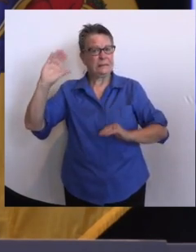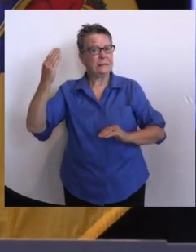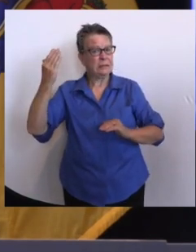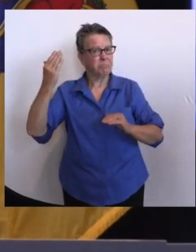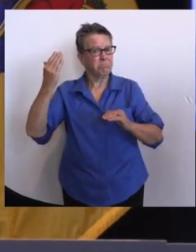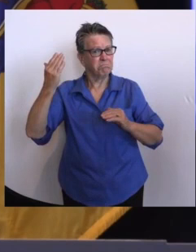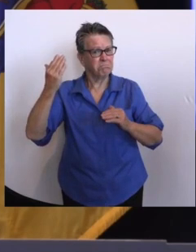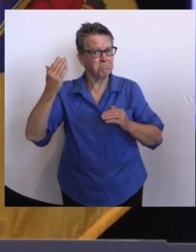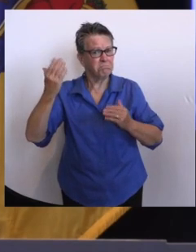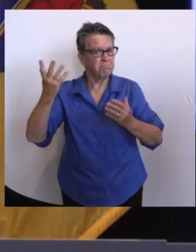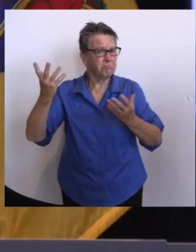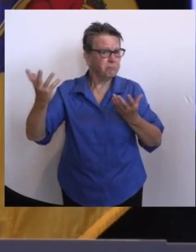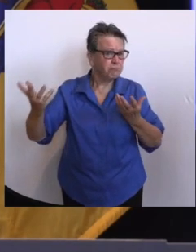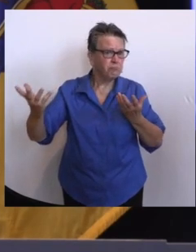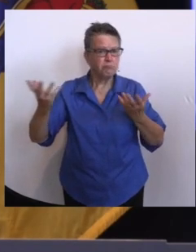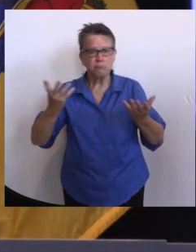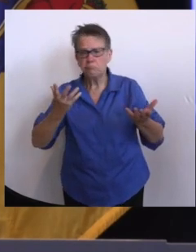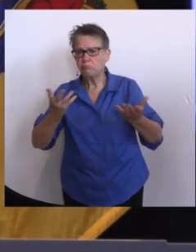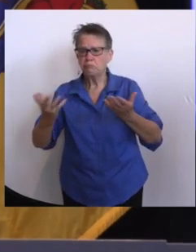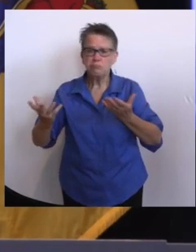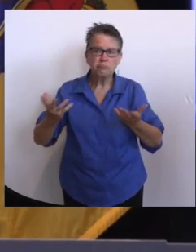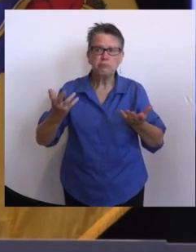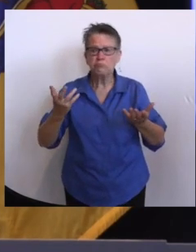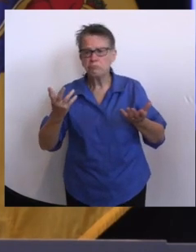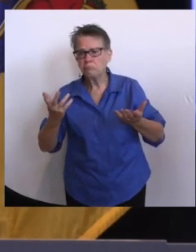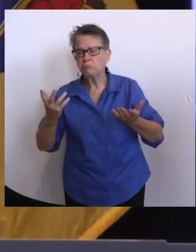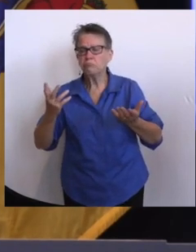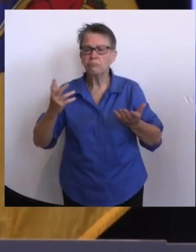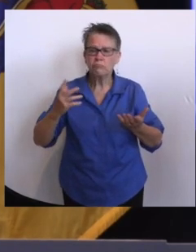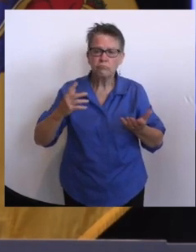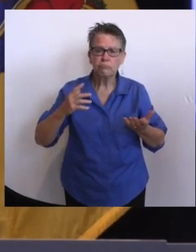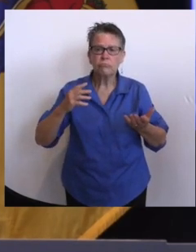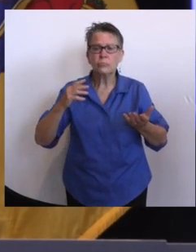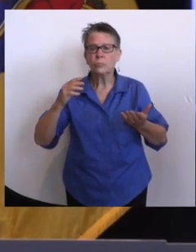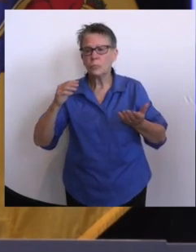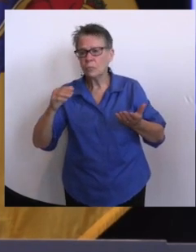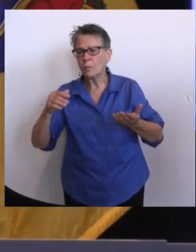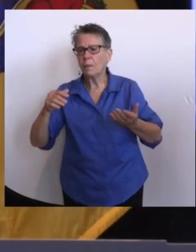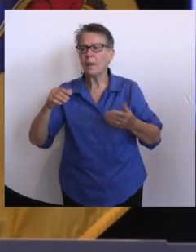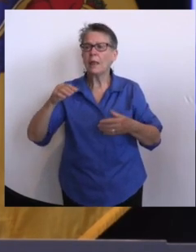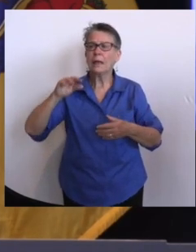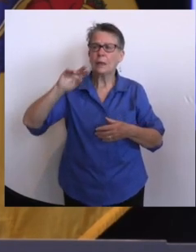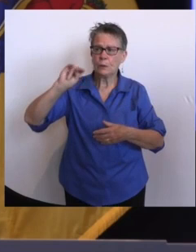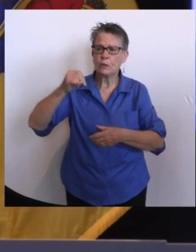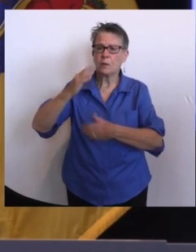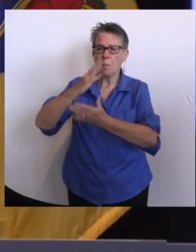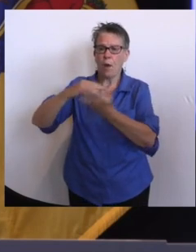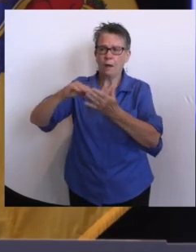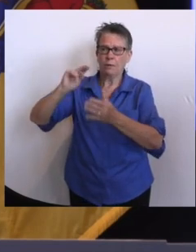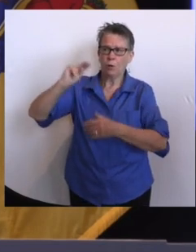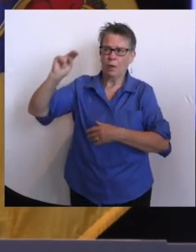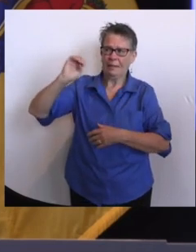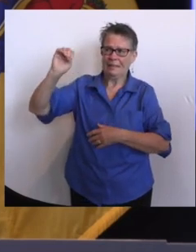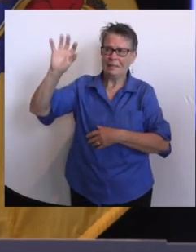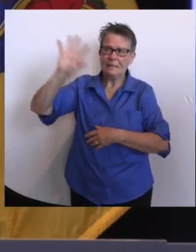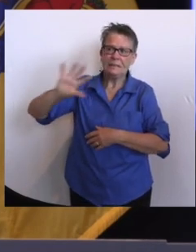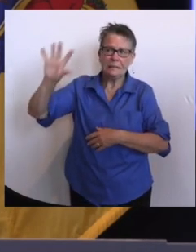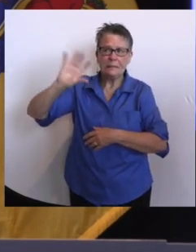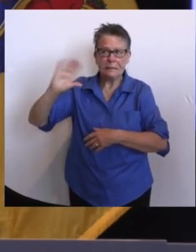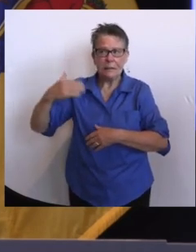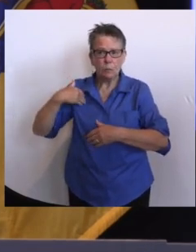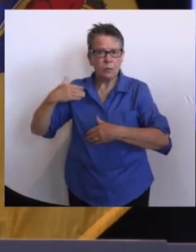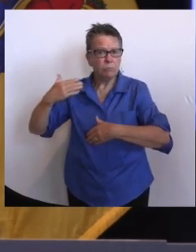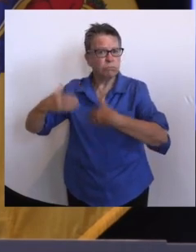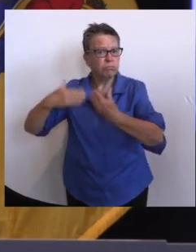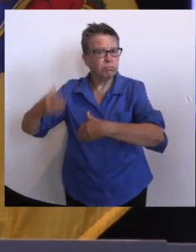block. And I think New Jersey very much so, uh, in a place that's worse than it was a couple of months ago, but not nearly as